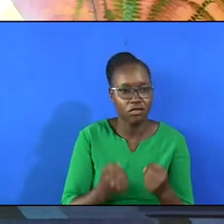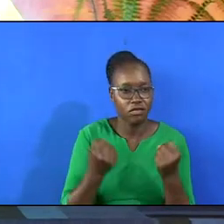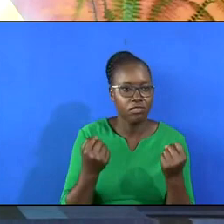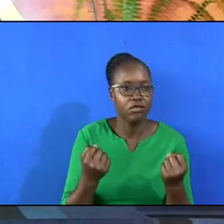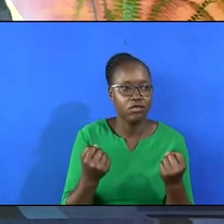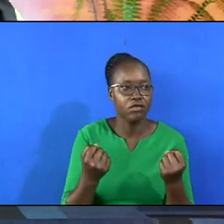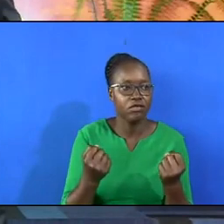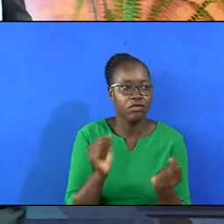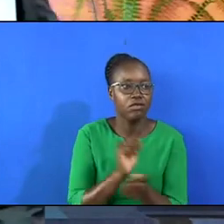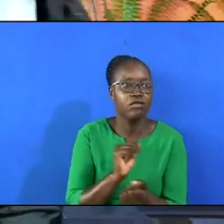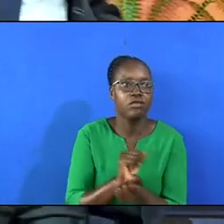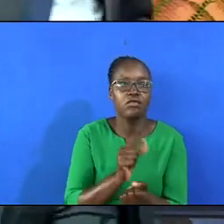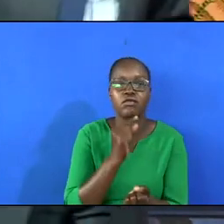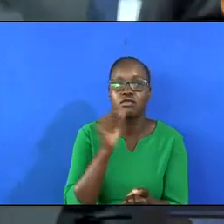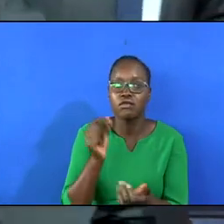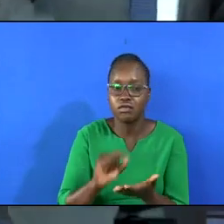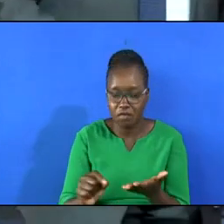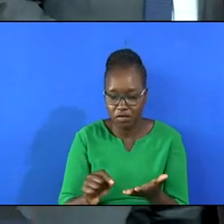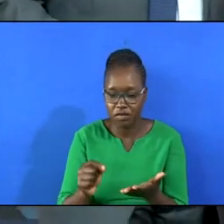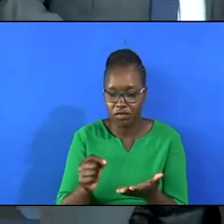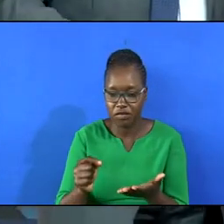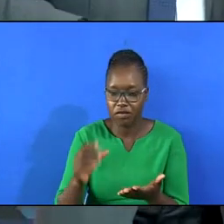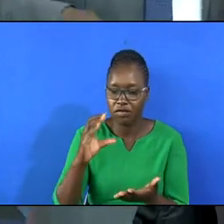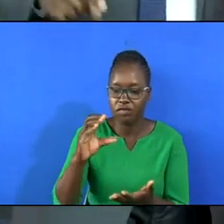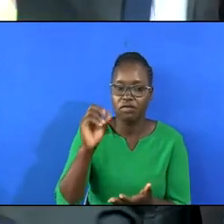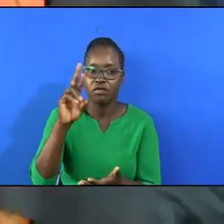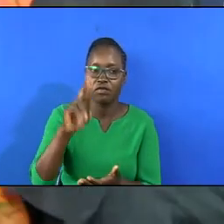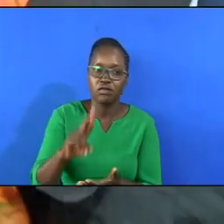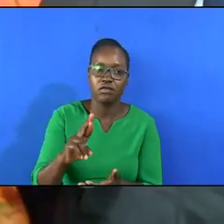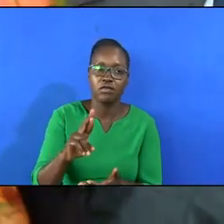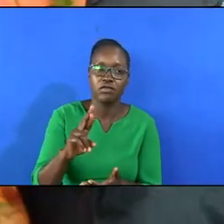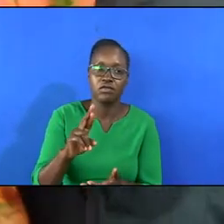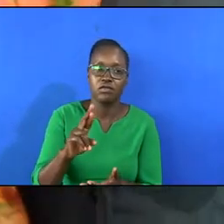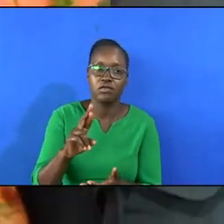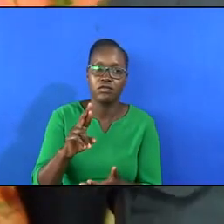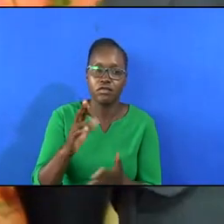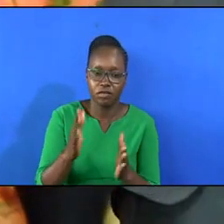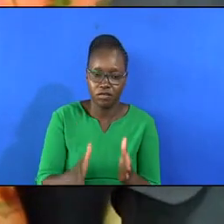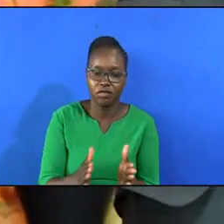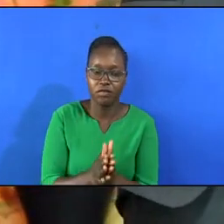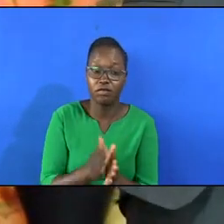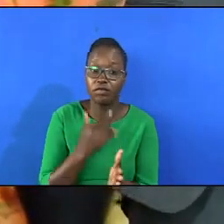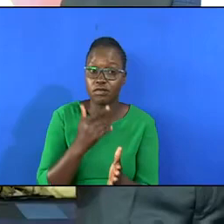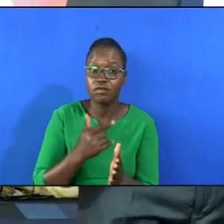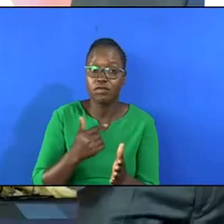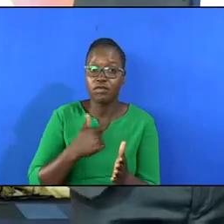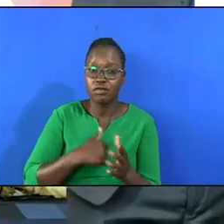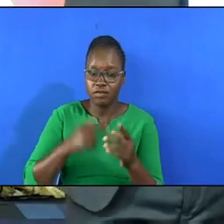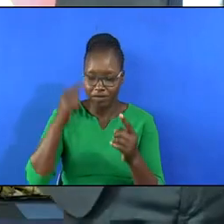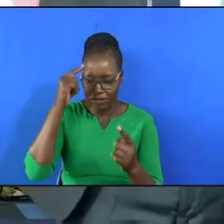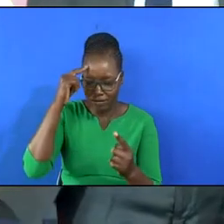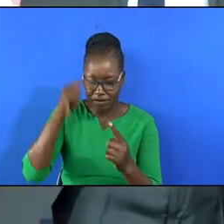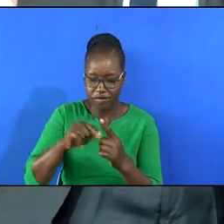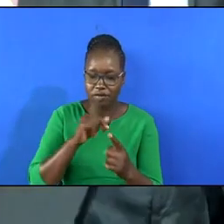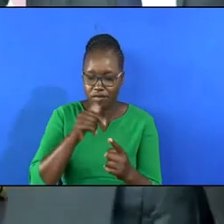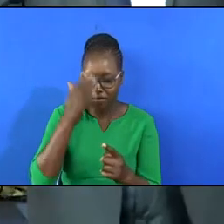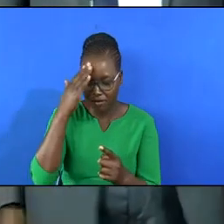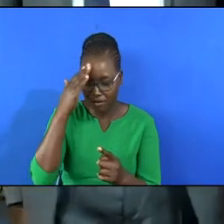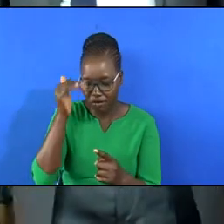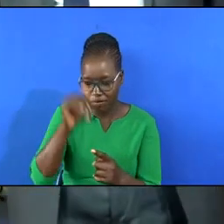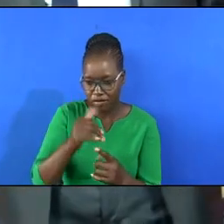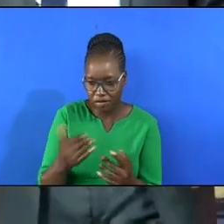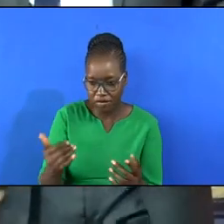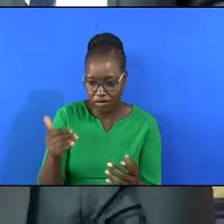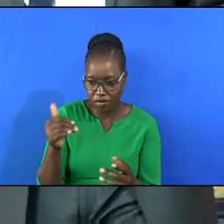Paul wrote to the Corinthians and he said I am determined not to know anything